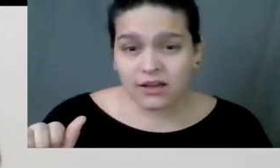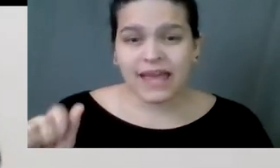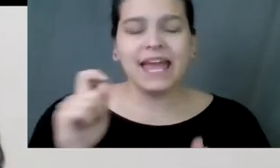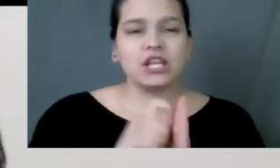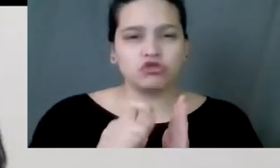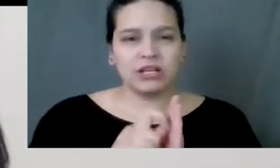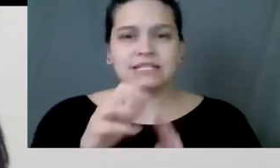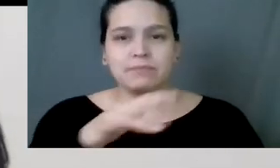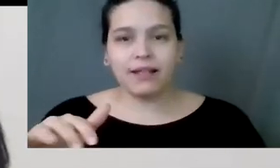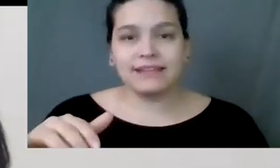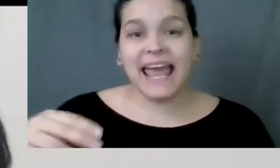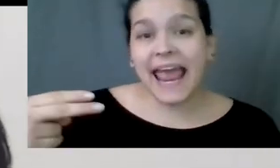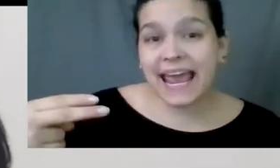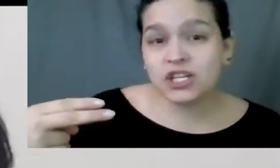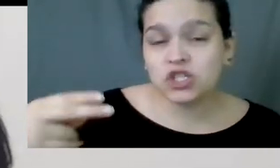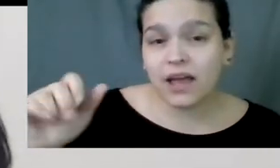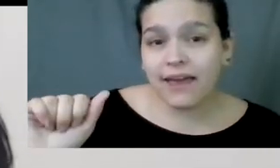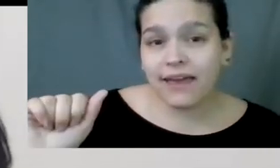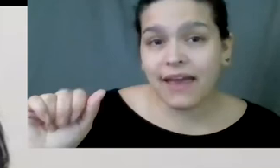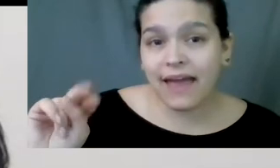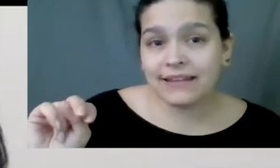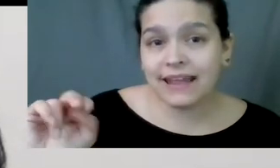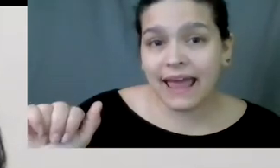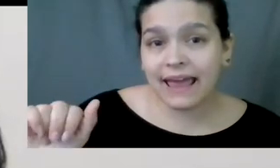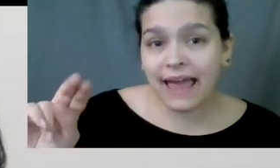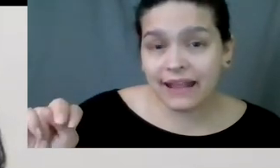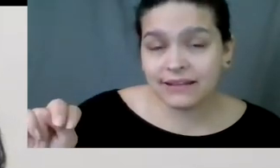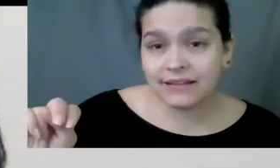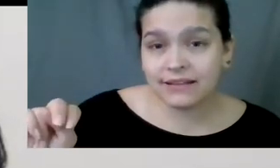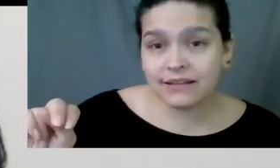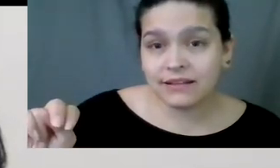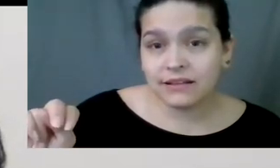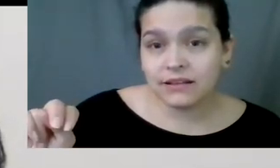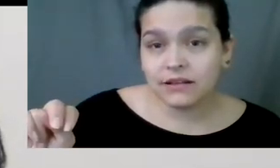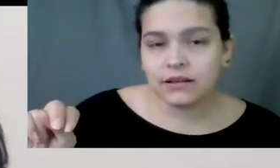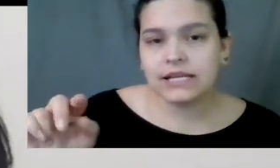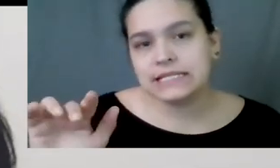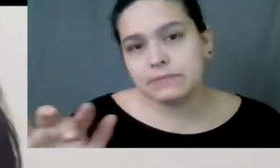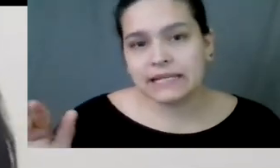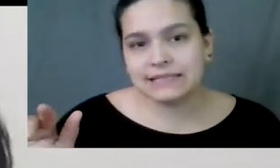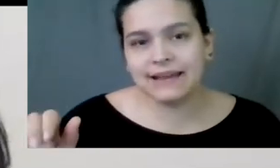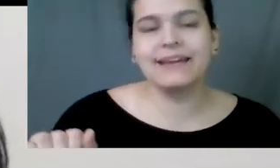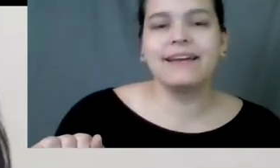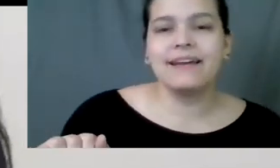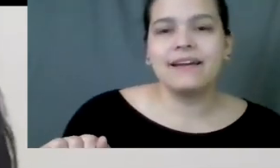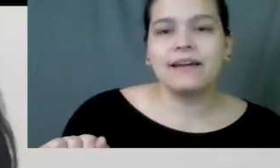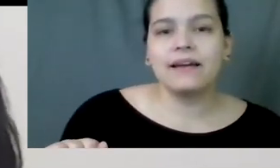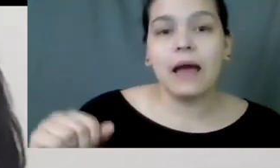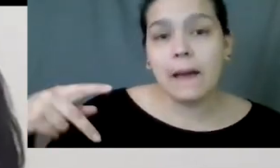It's written, it's spelled H A N A N space.